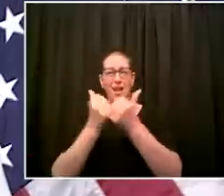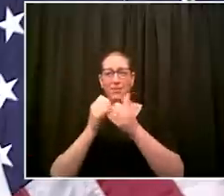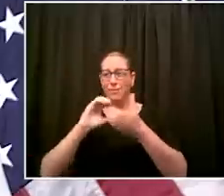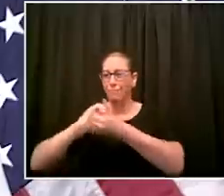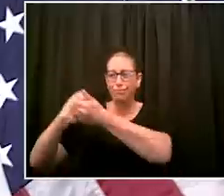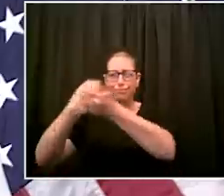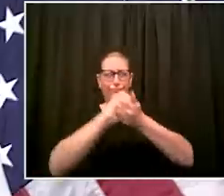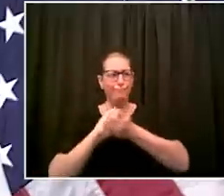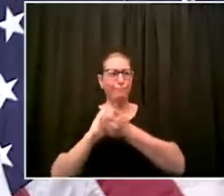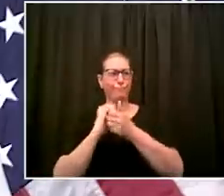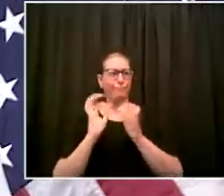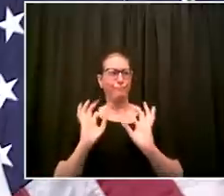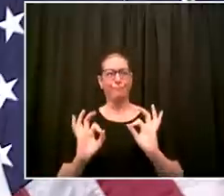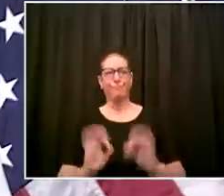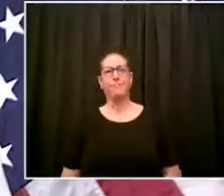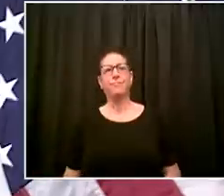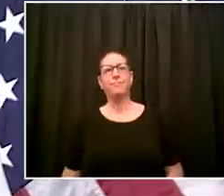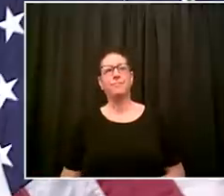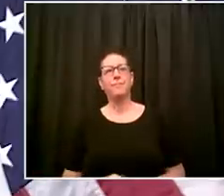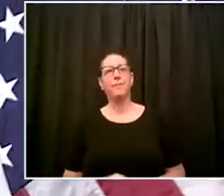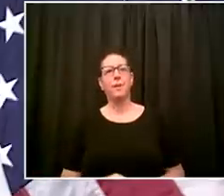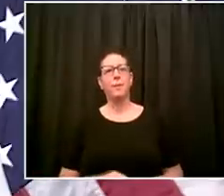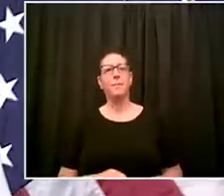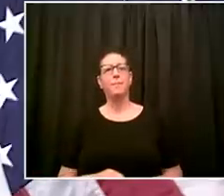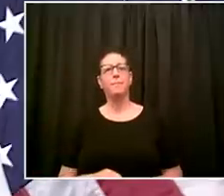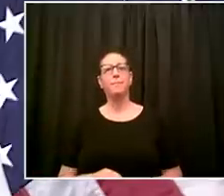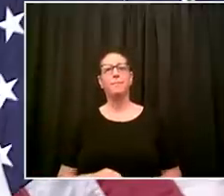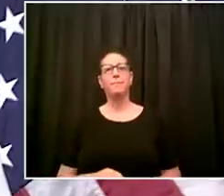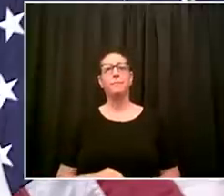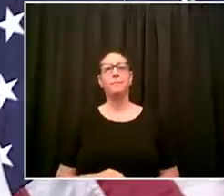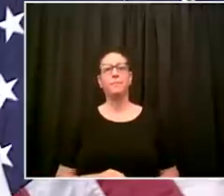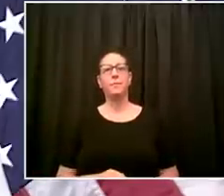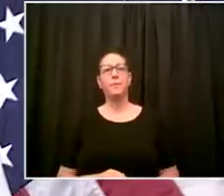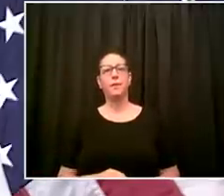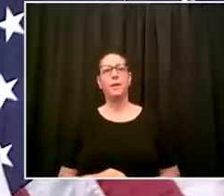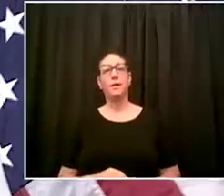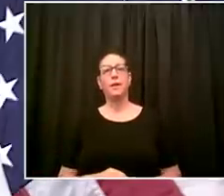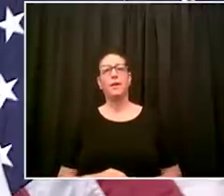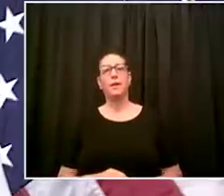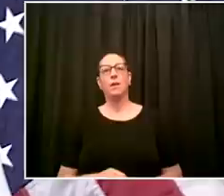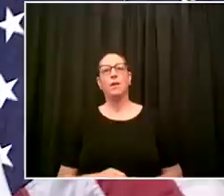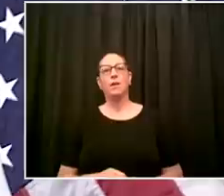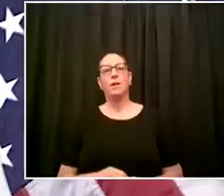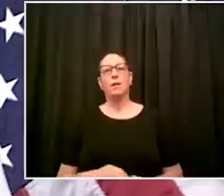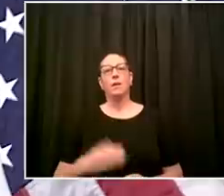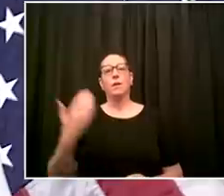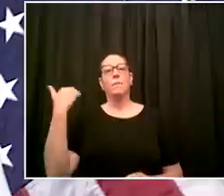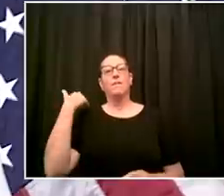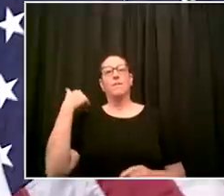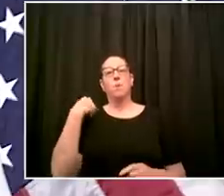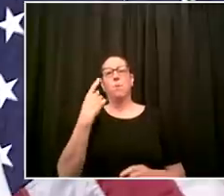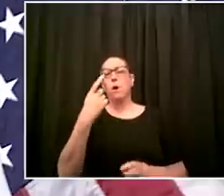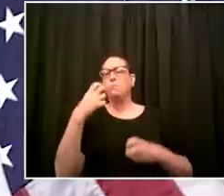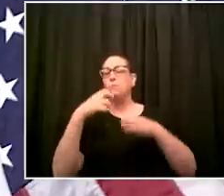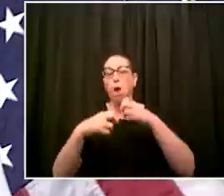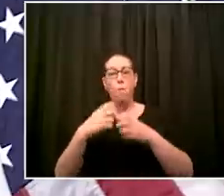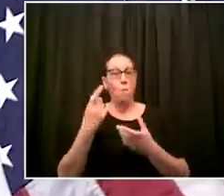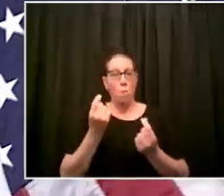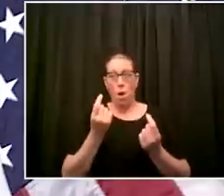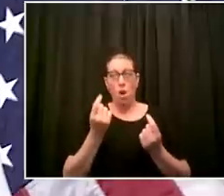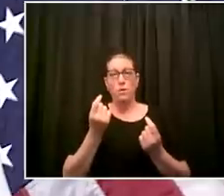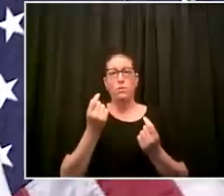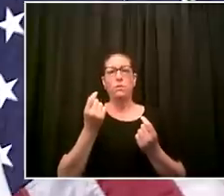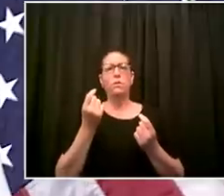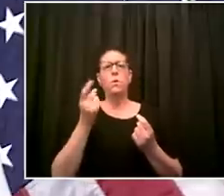it came down to where would they find the partners who could make this happen how would they find the materials how fast could they do it and